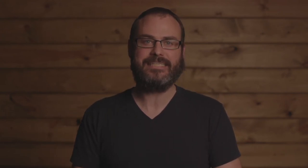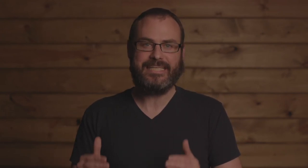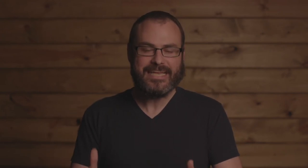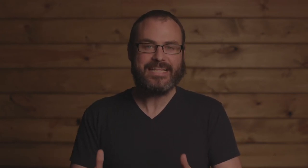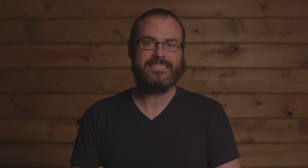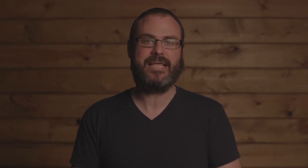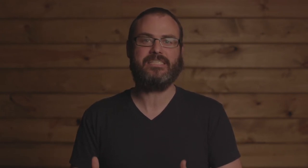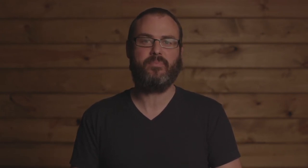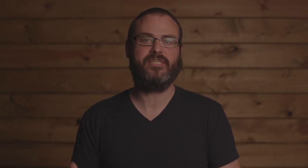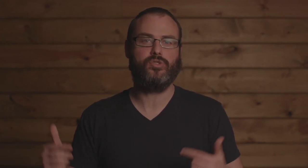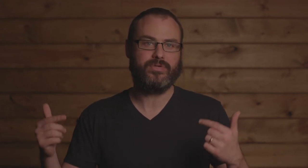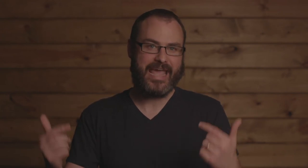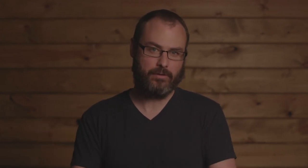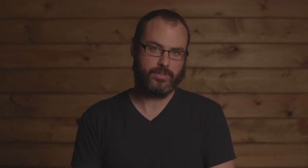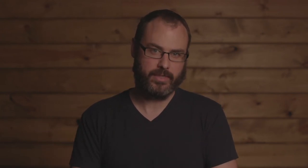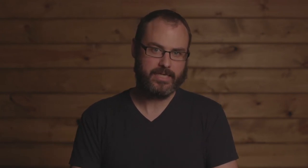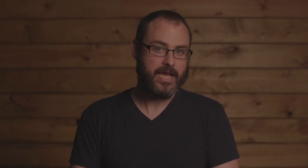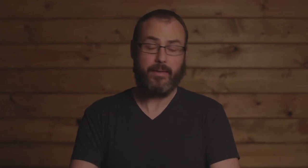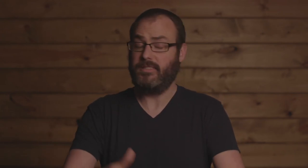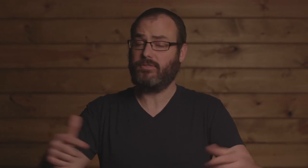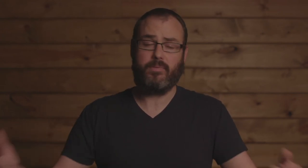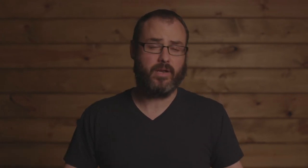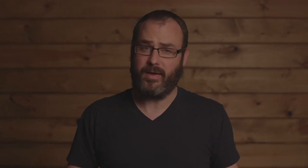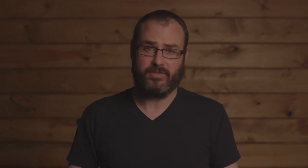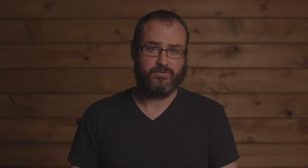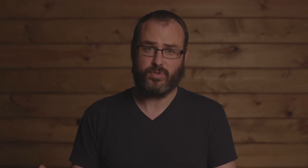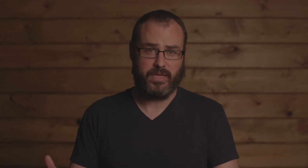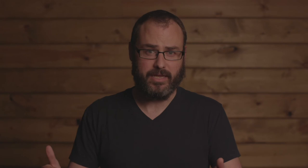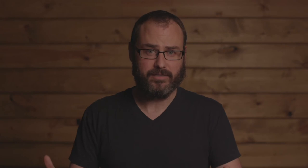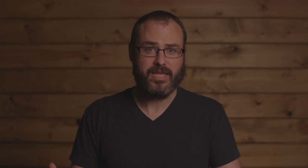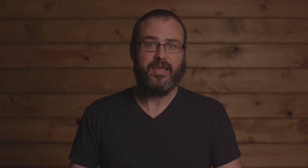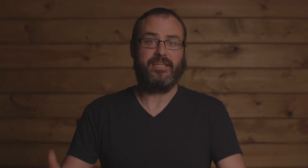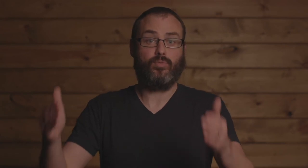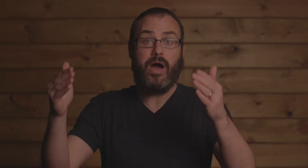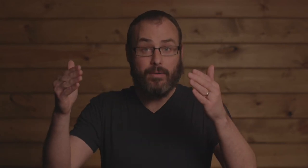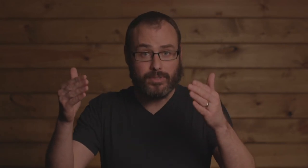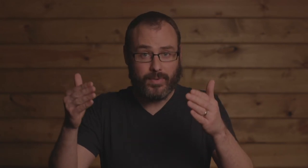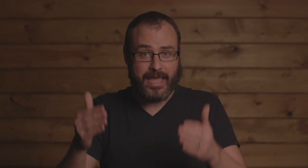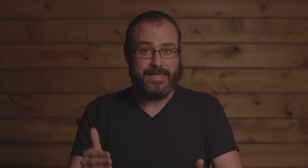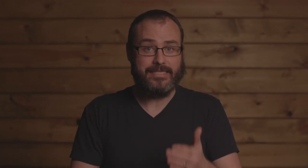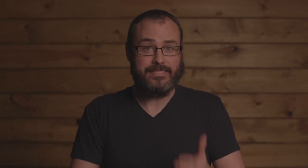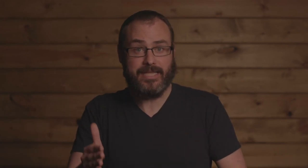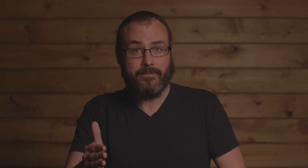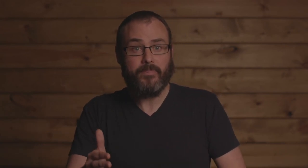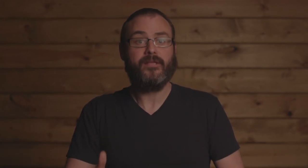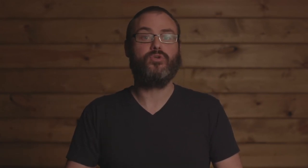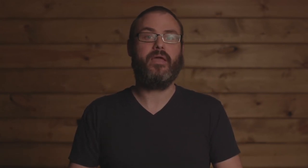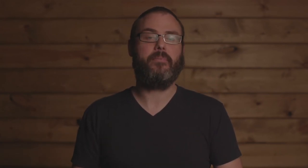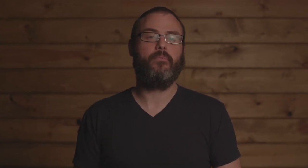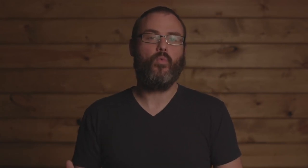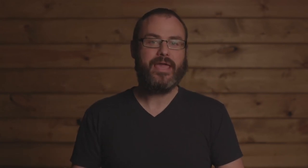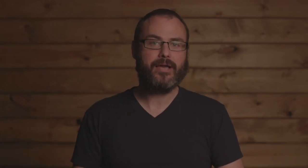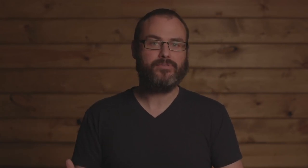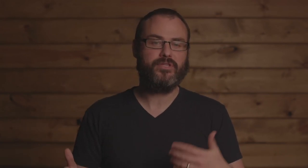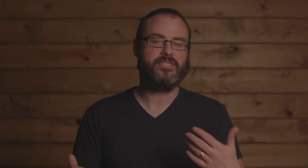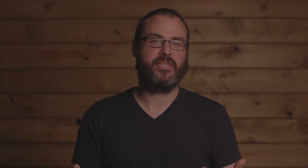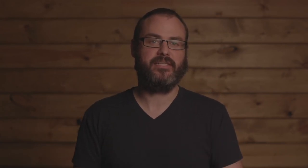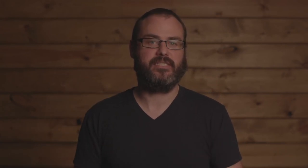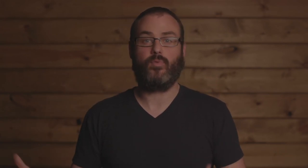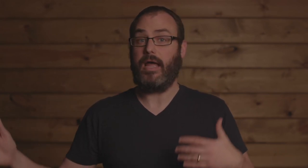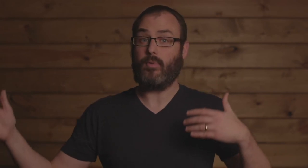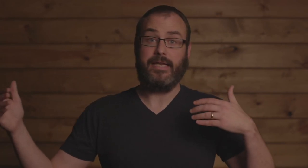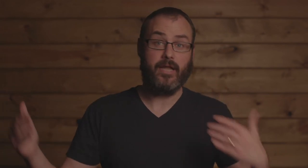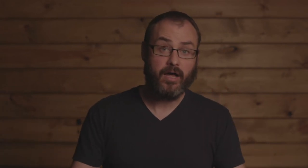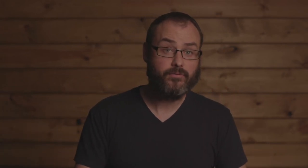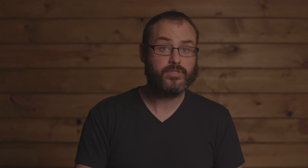needs to get into that space to counter it. I've been screaming about this for 20 years. That's why we're doing ATC, to make people wake up to these